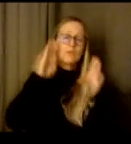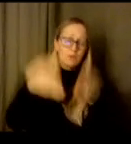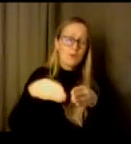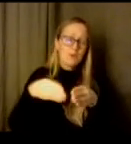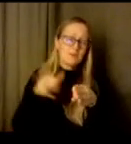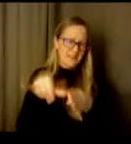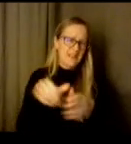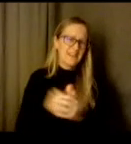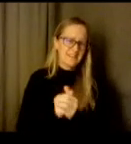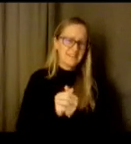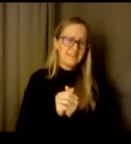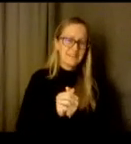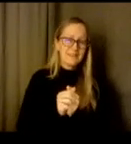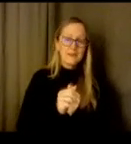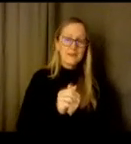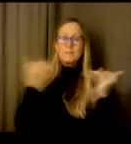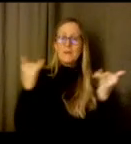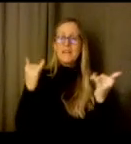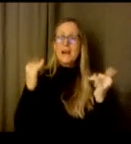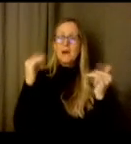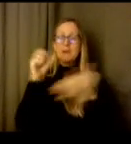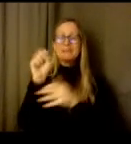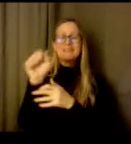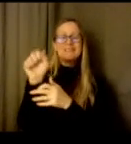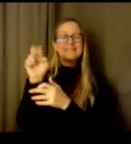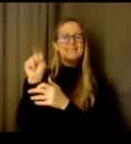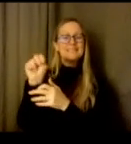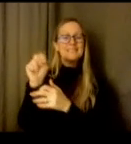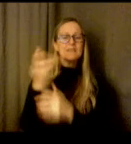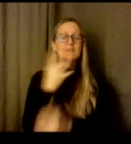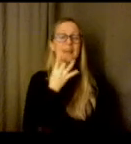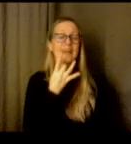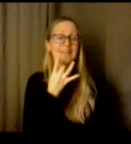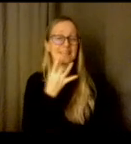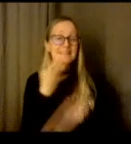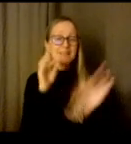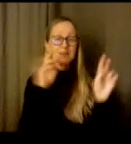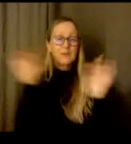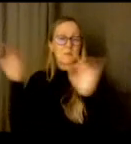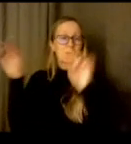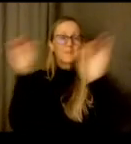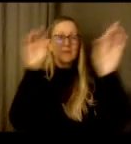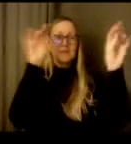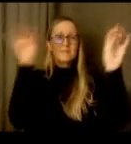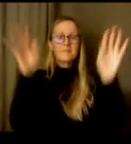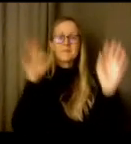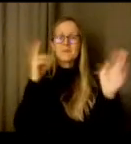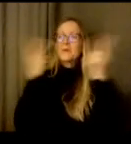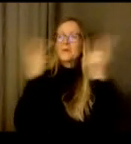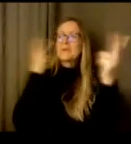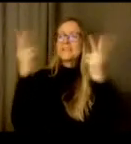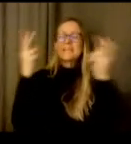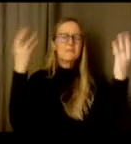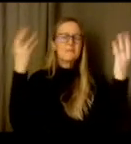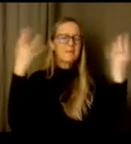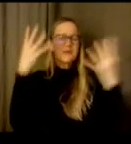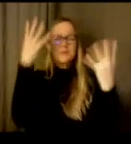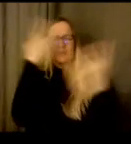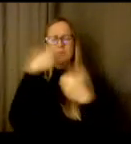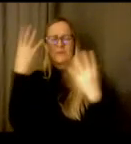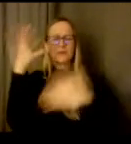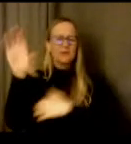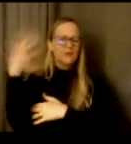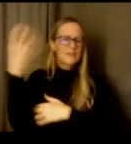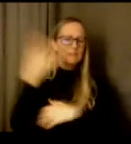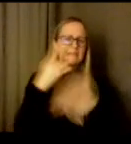this is the season of lights um go view all the beautiful christmas lights and all the you know